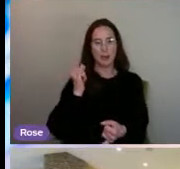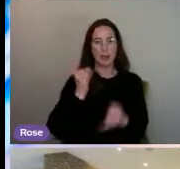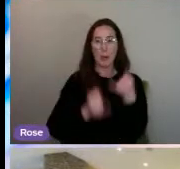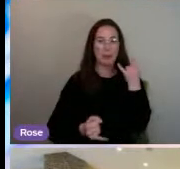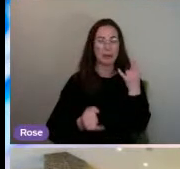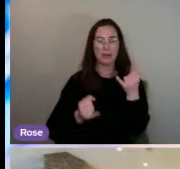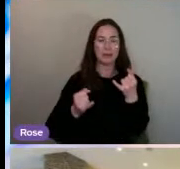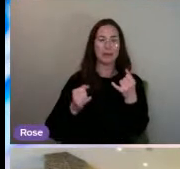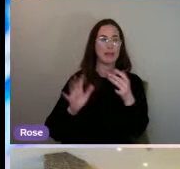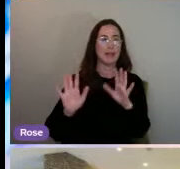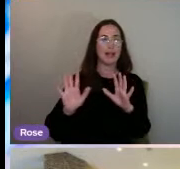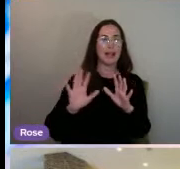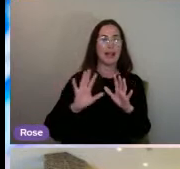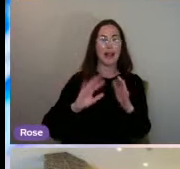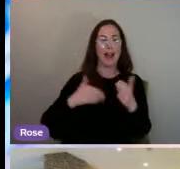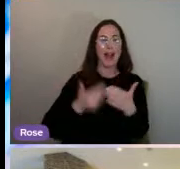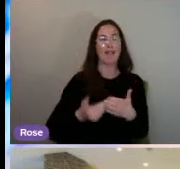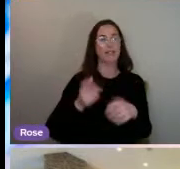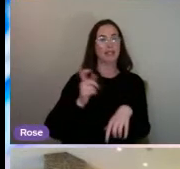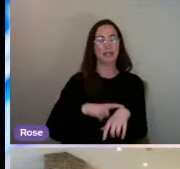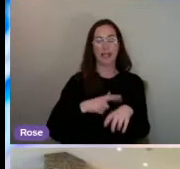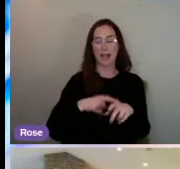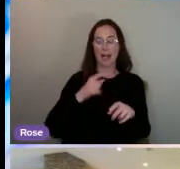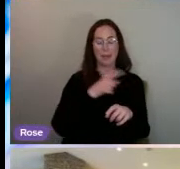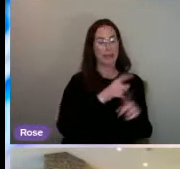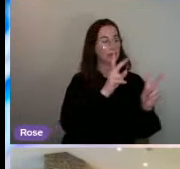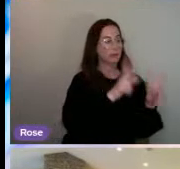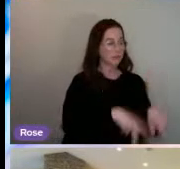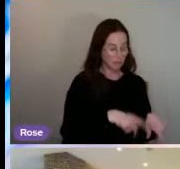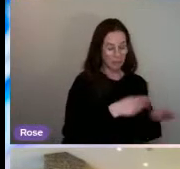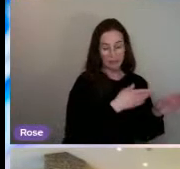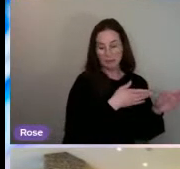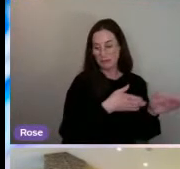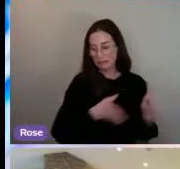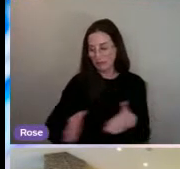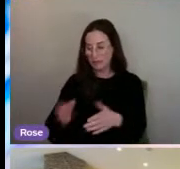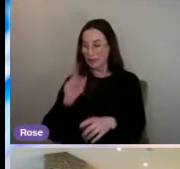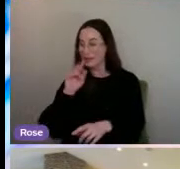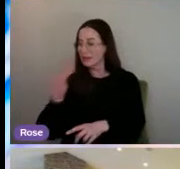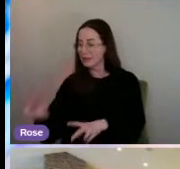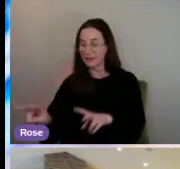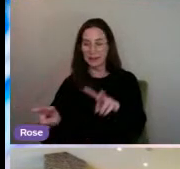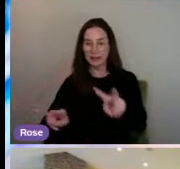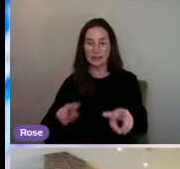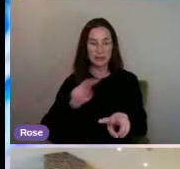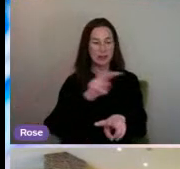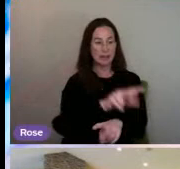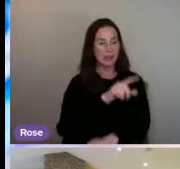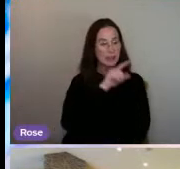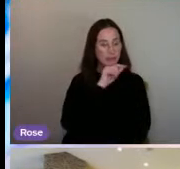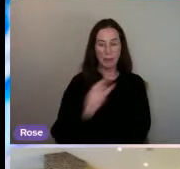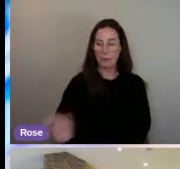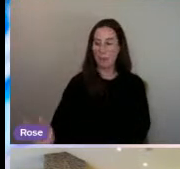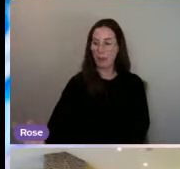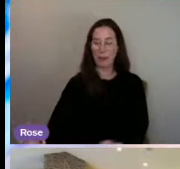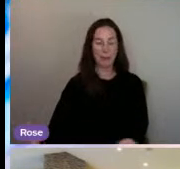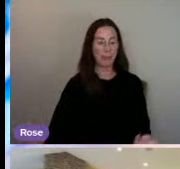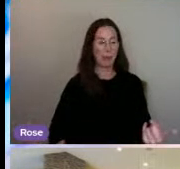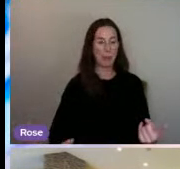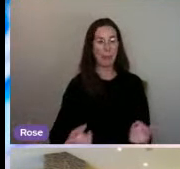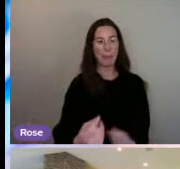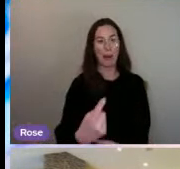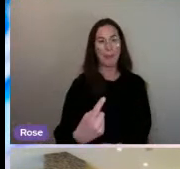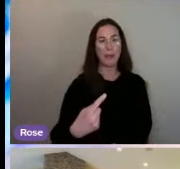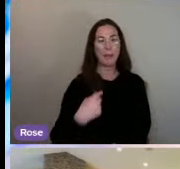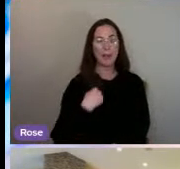path that I've took since he's, you know, since he's gone, I've seen a Robin. And they just pop up everywhere, you know. And I